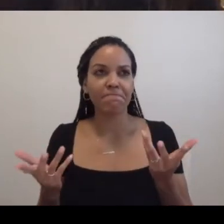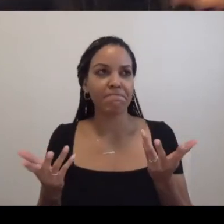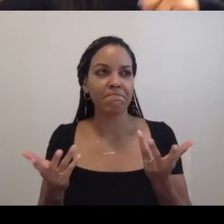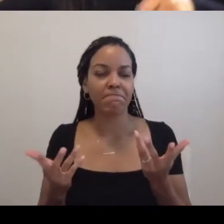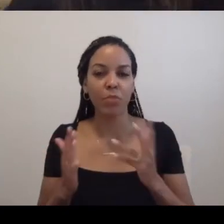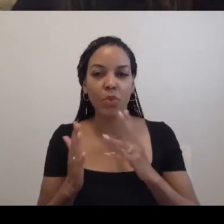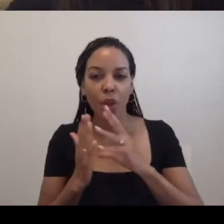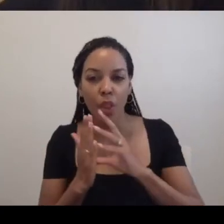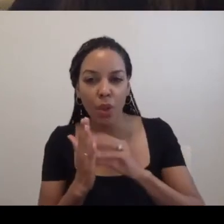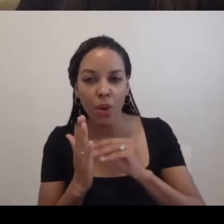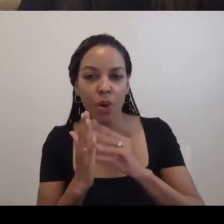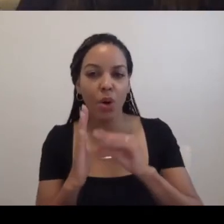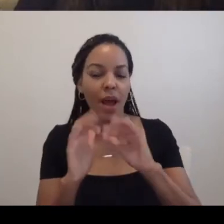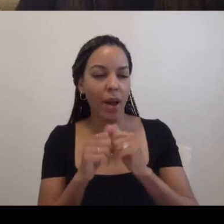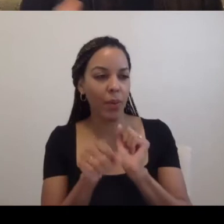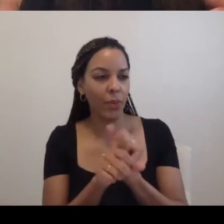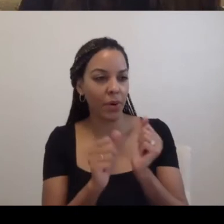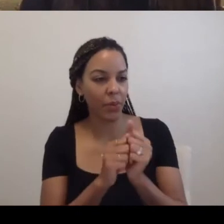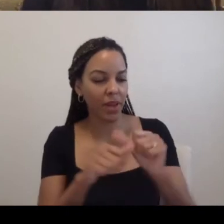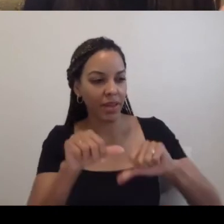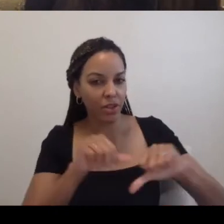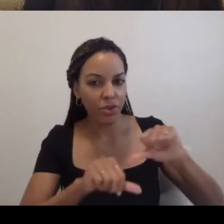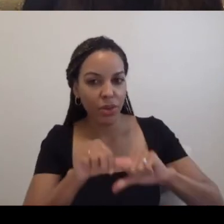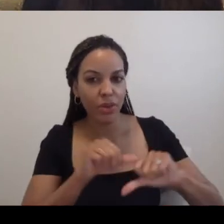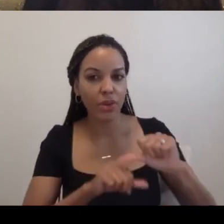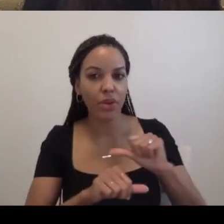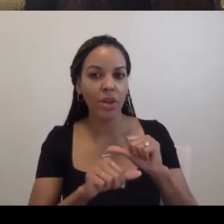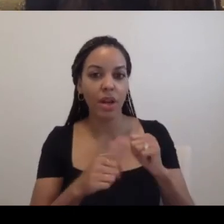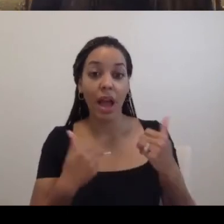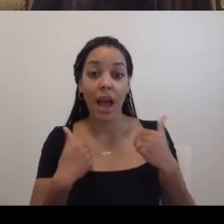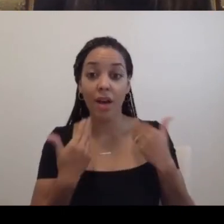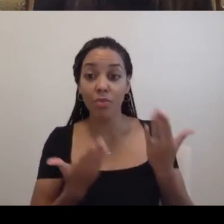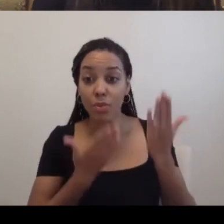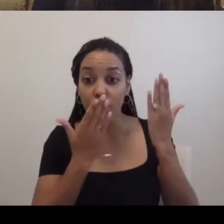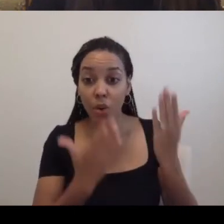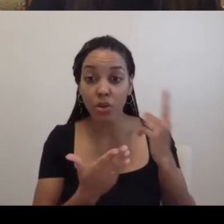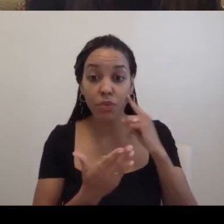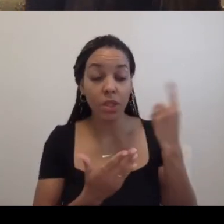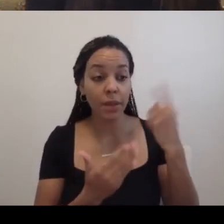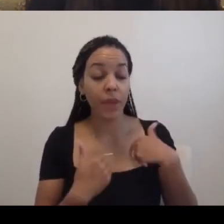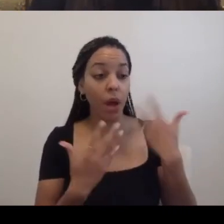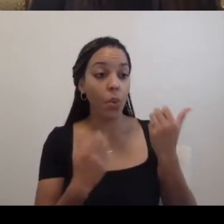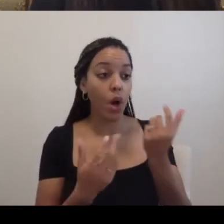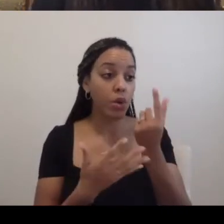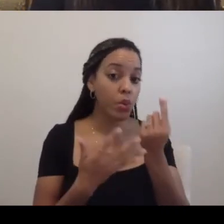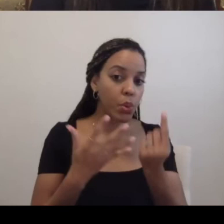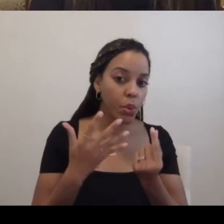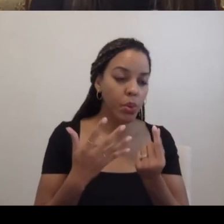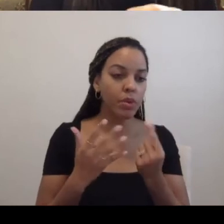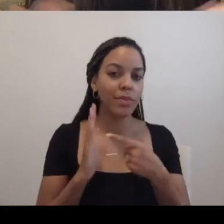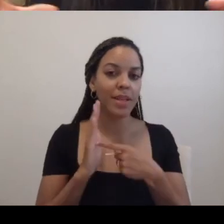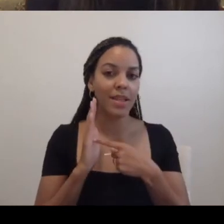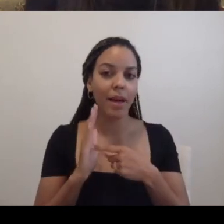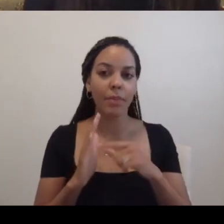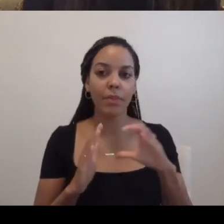learn how to work with the other, um, make a proposal for something that you want to do. For example, to a craftsmanship,